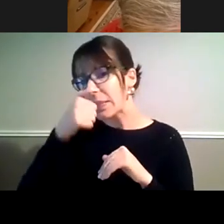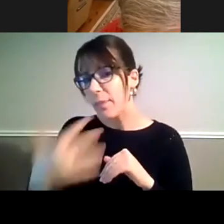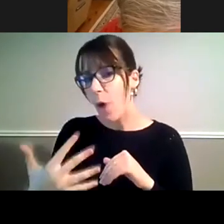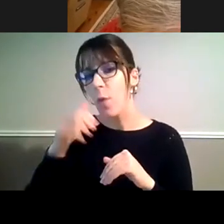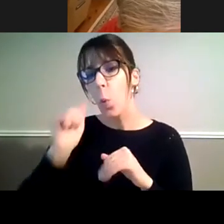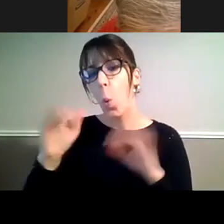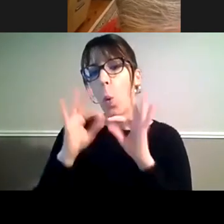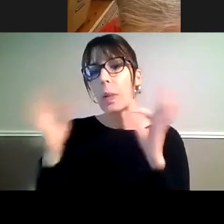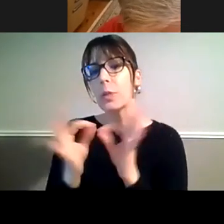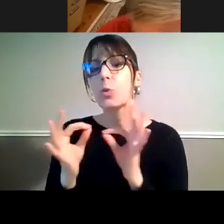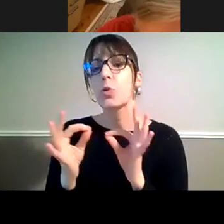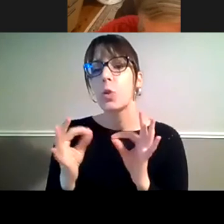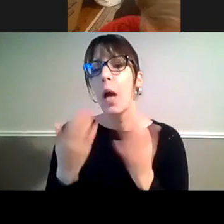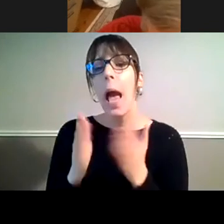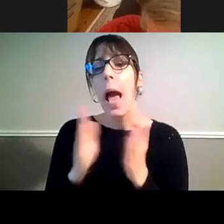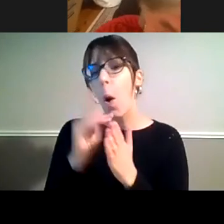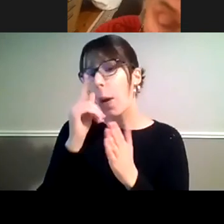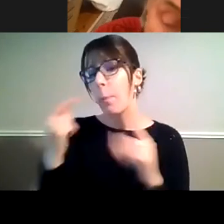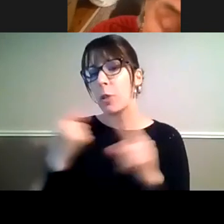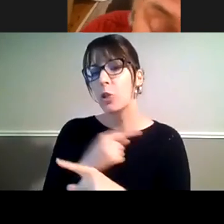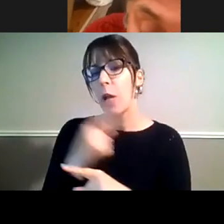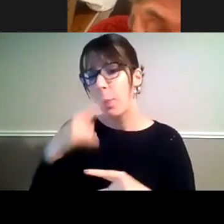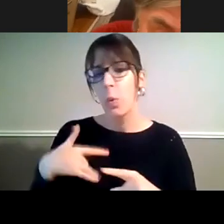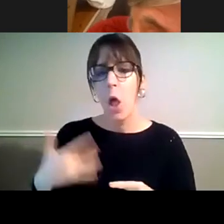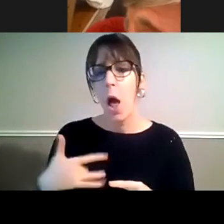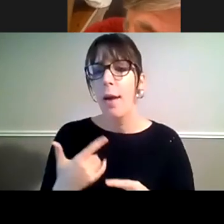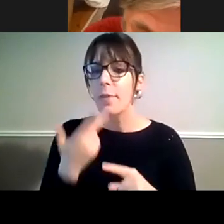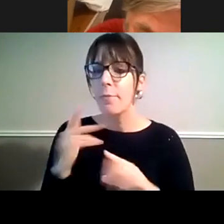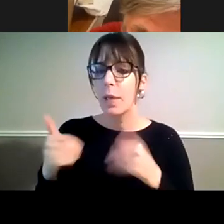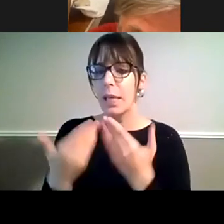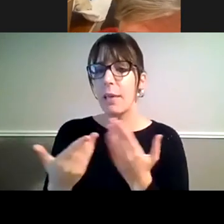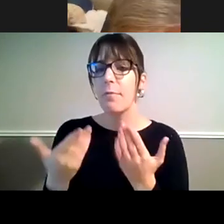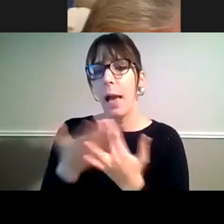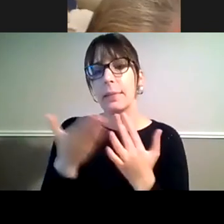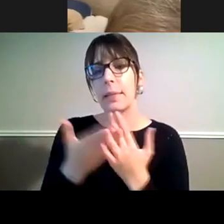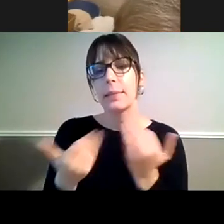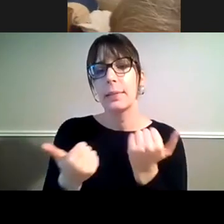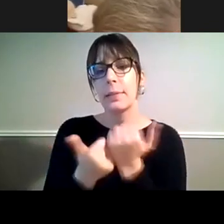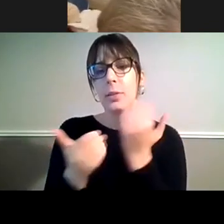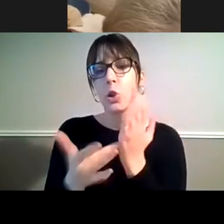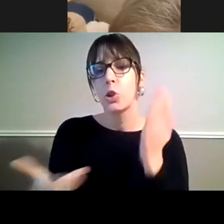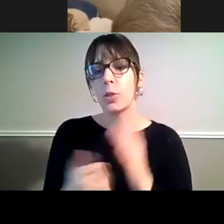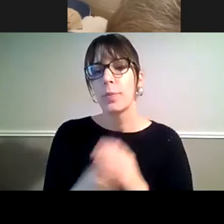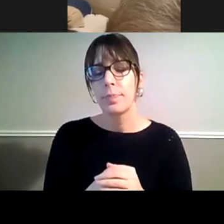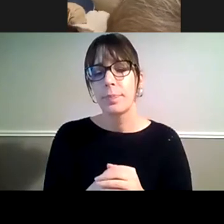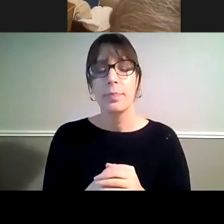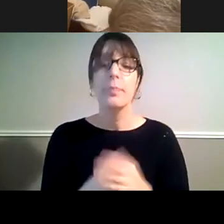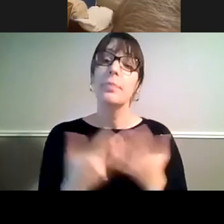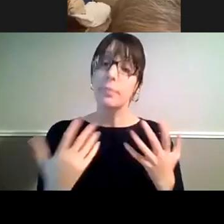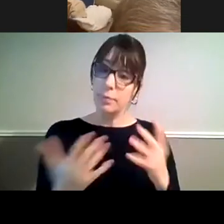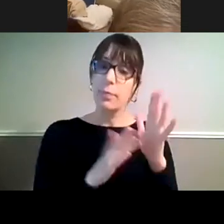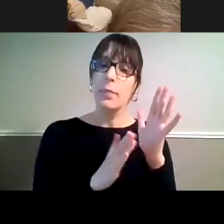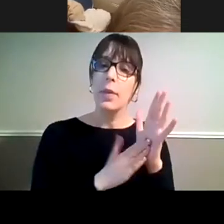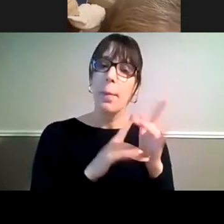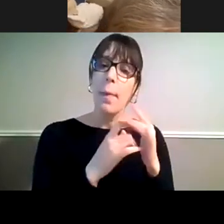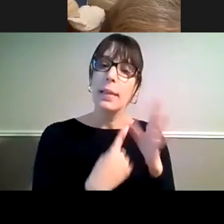difference would that make? How would it change things if that access to the technology were available? Absolutely. There's people in our community